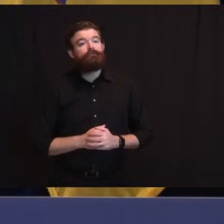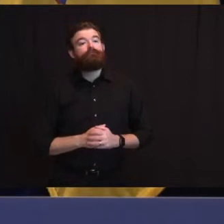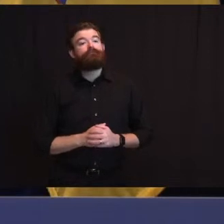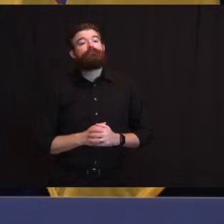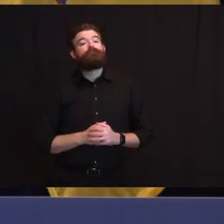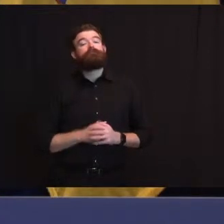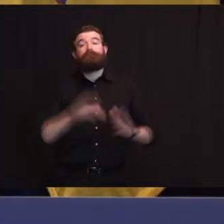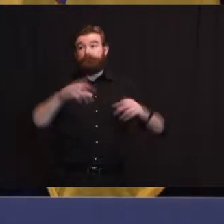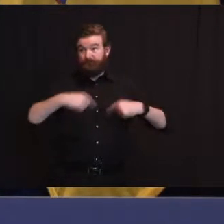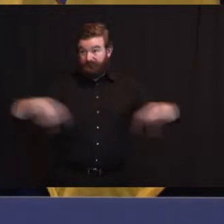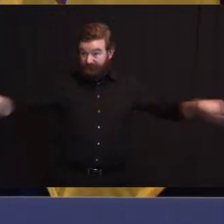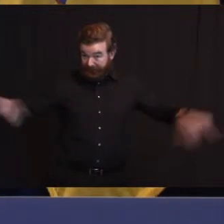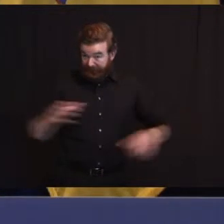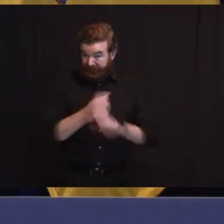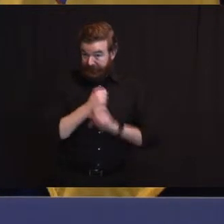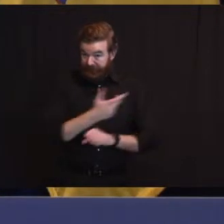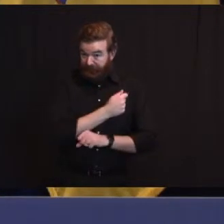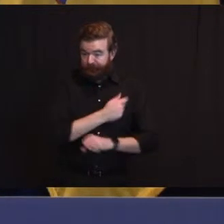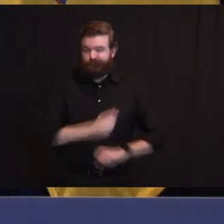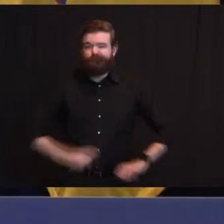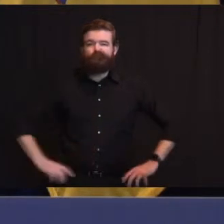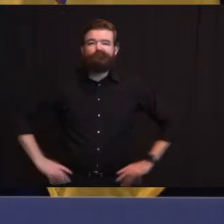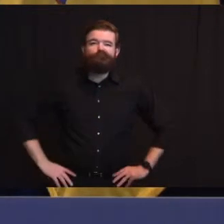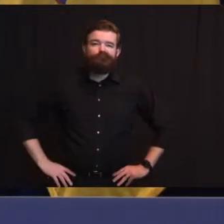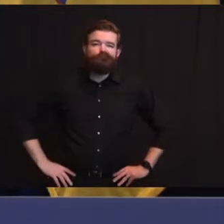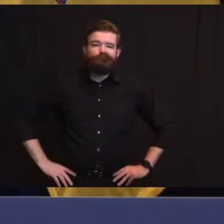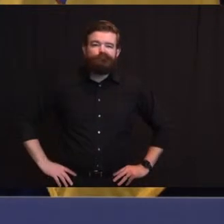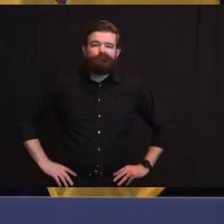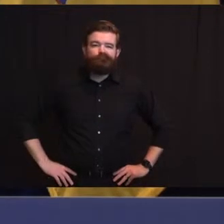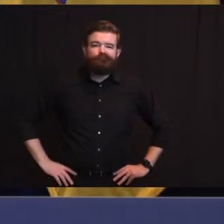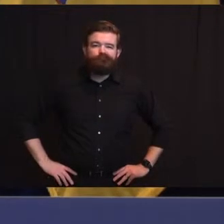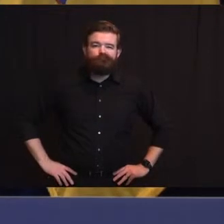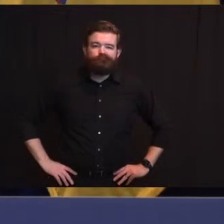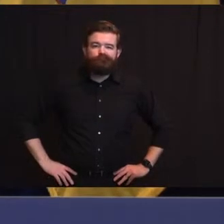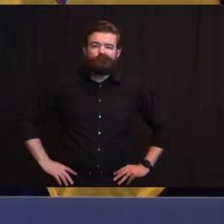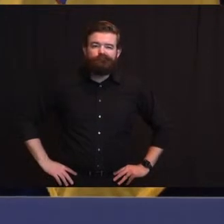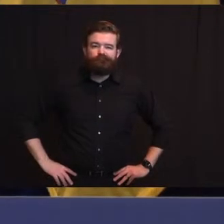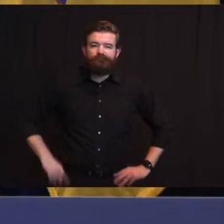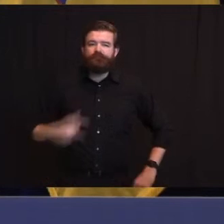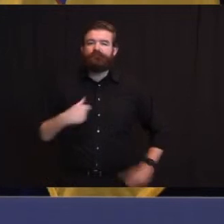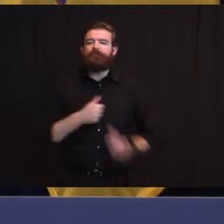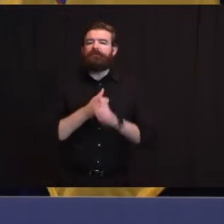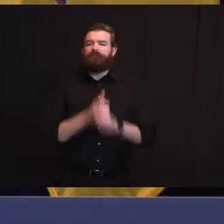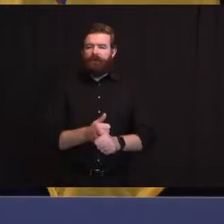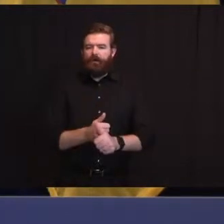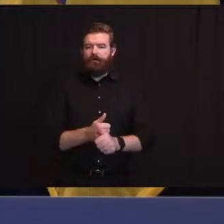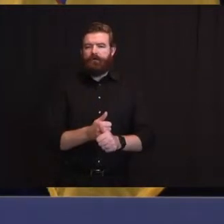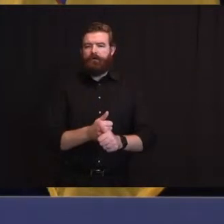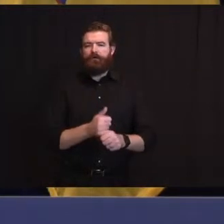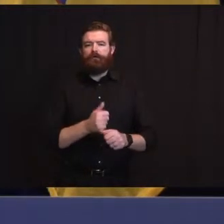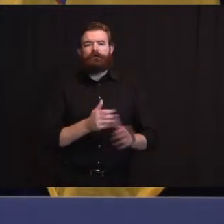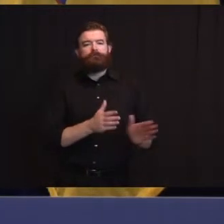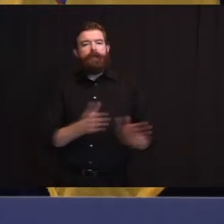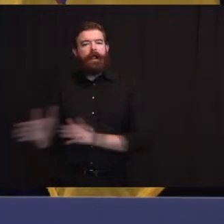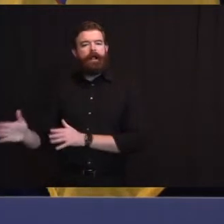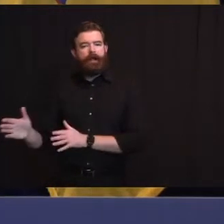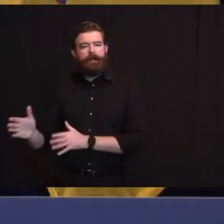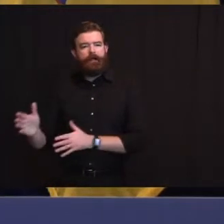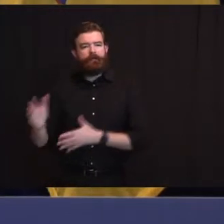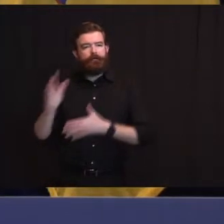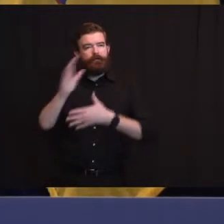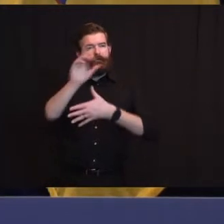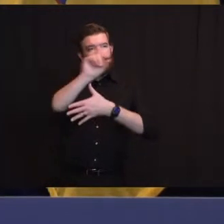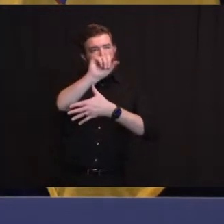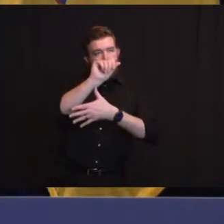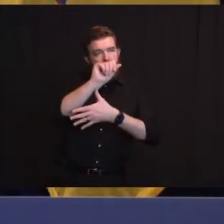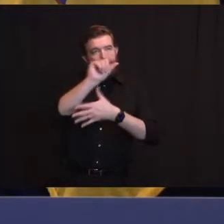going as planned? And I said yes, to the best of our knowledge, they are. And we've got a very good plan in place, but there's an enormous